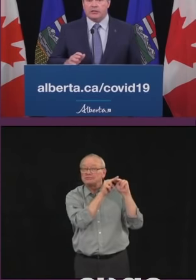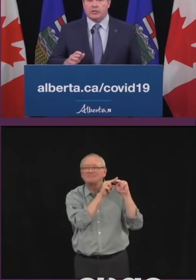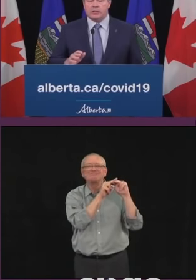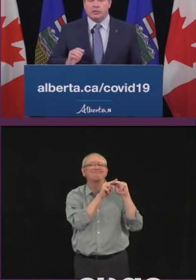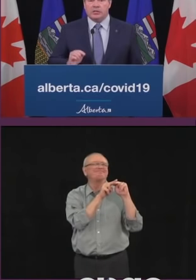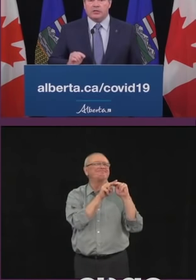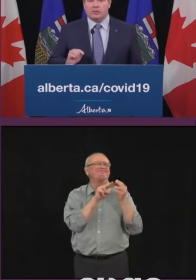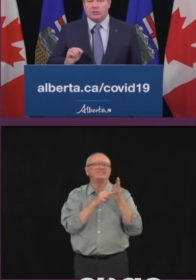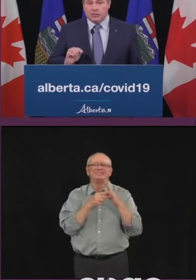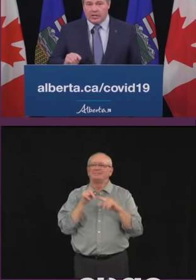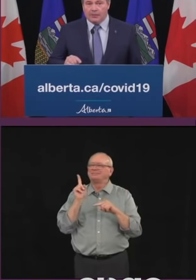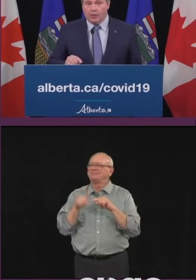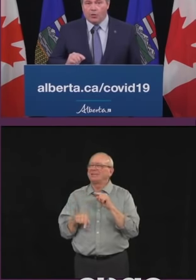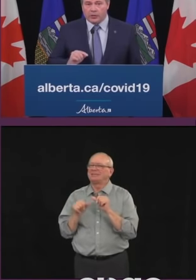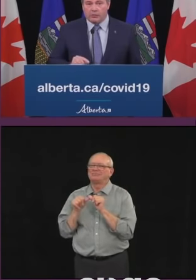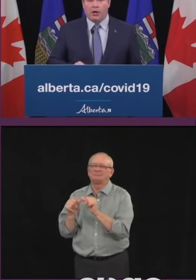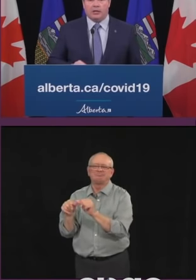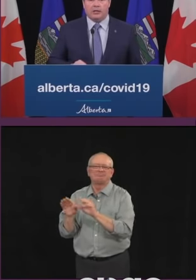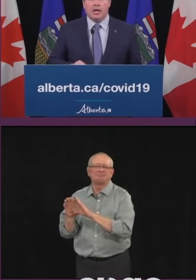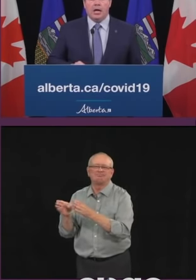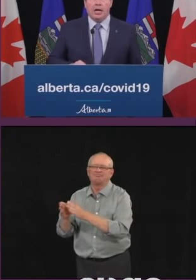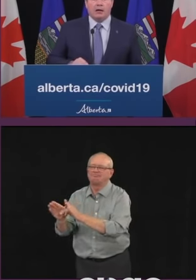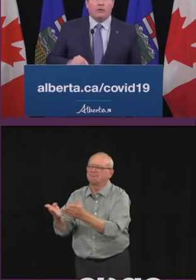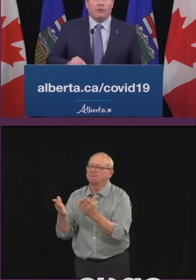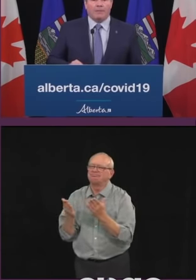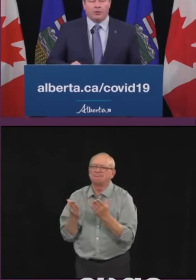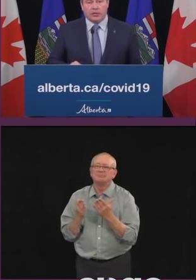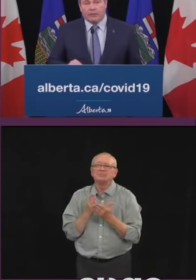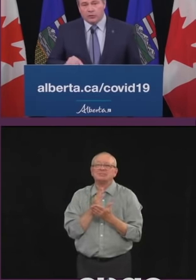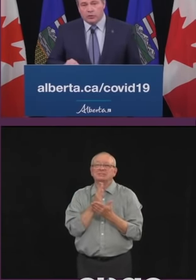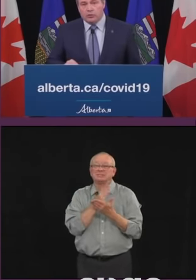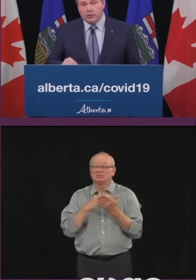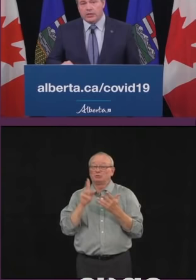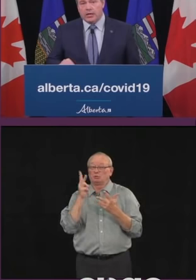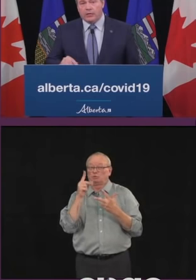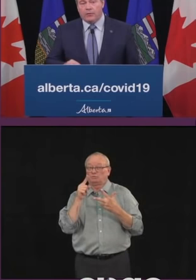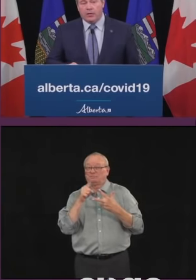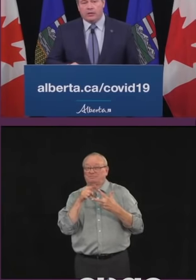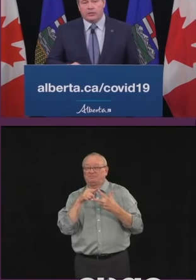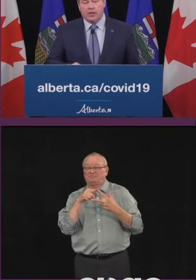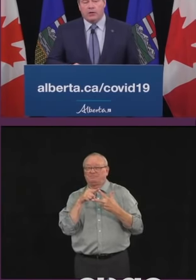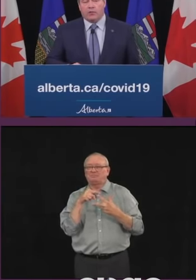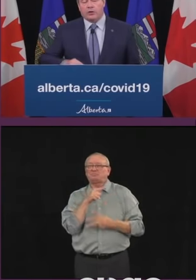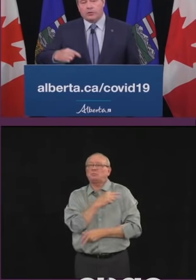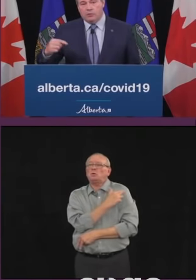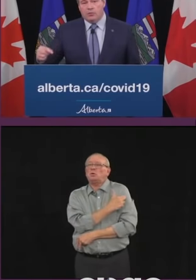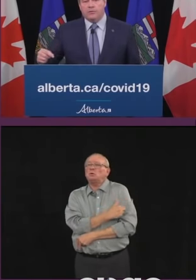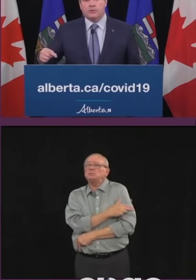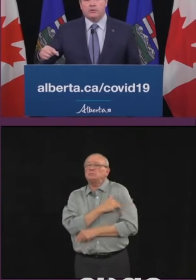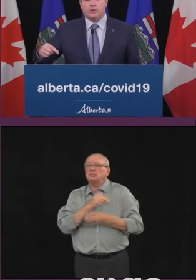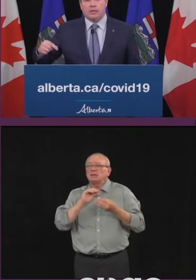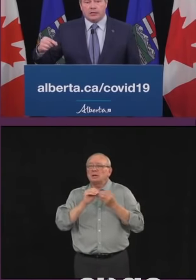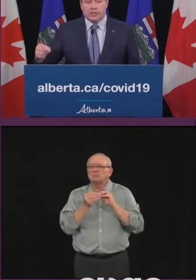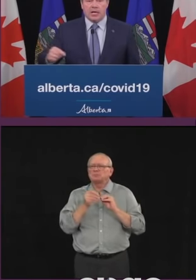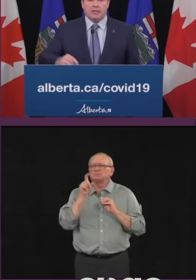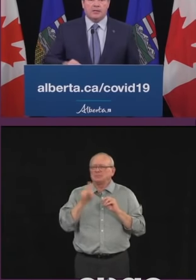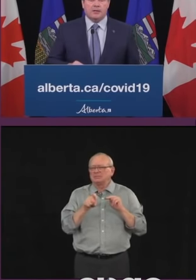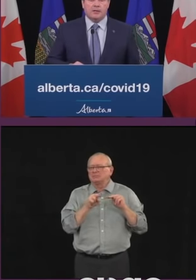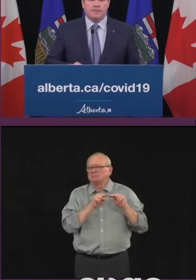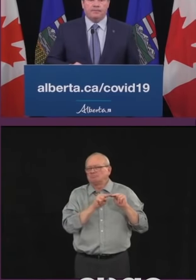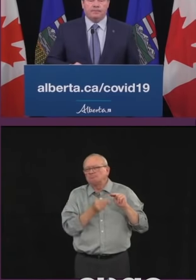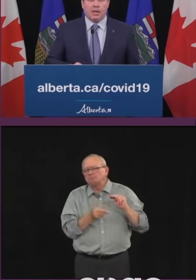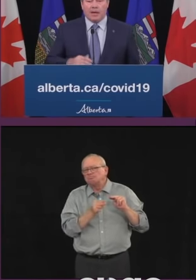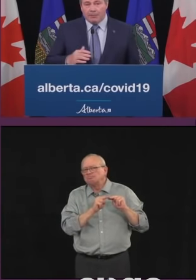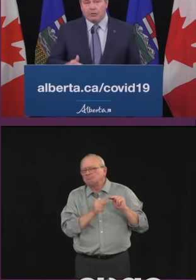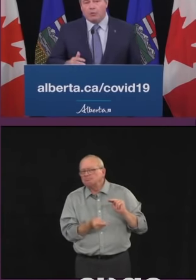hospitalizations needs to be stable or declining and under 5% for two consecutive weeks for us to move to the next stage.